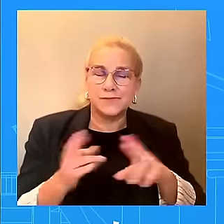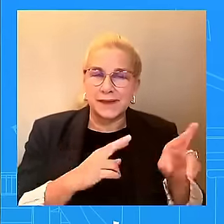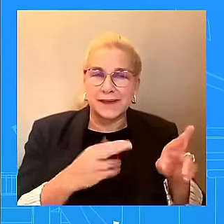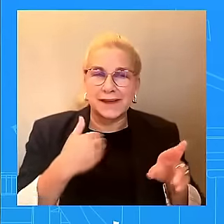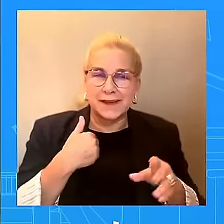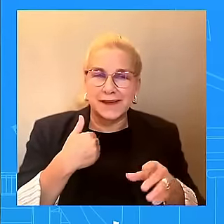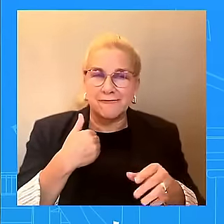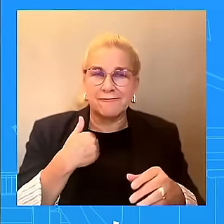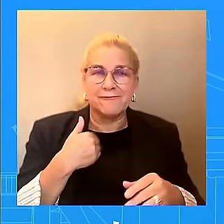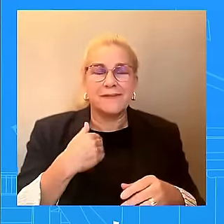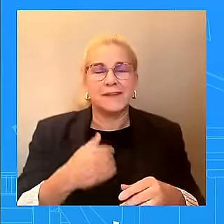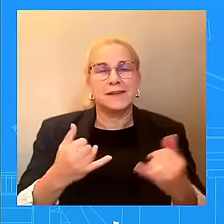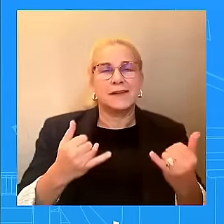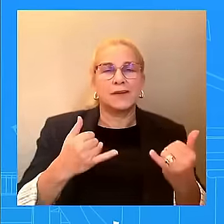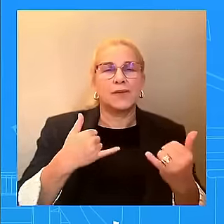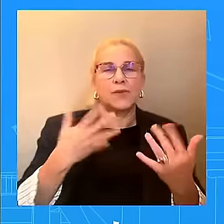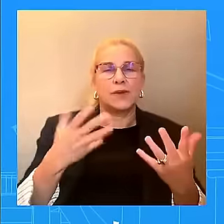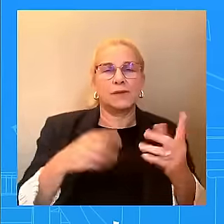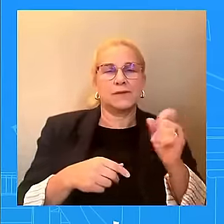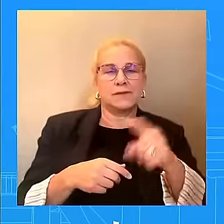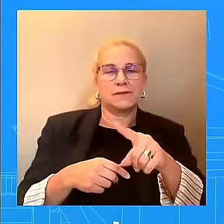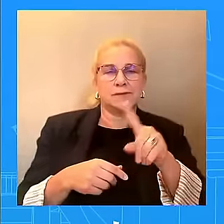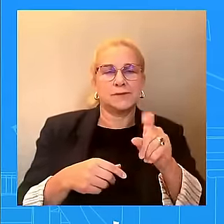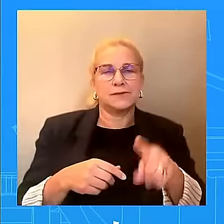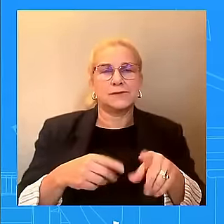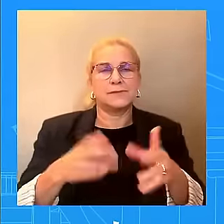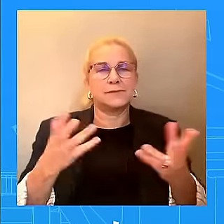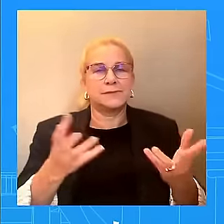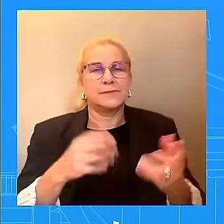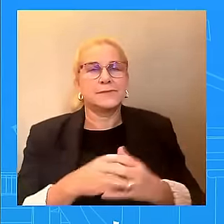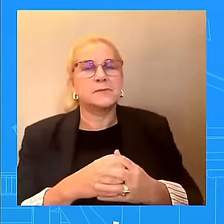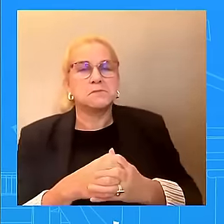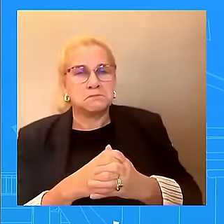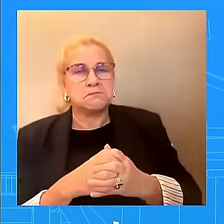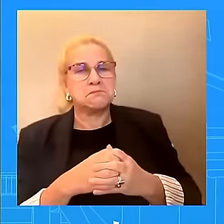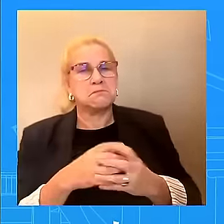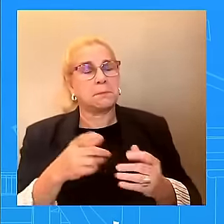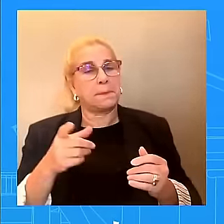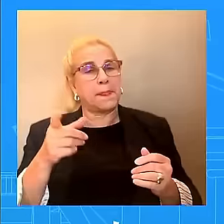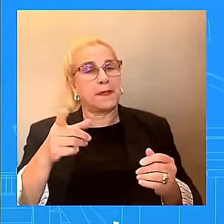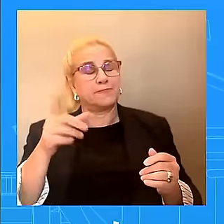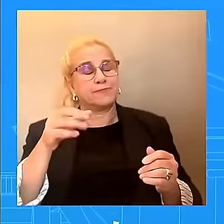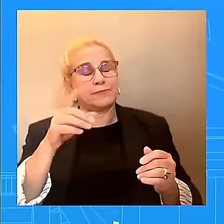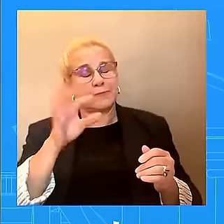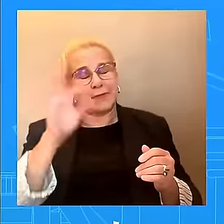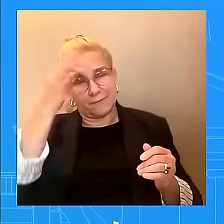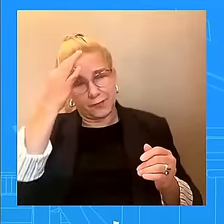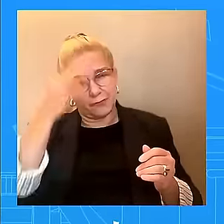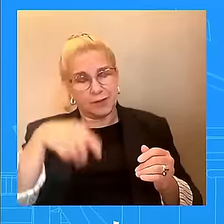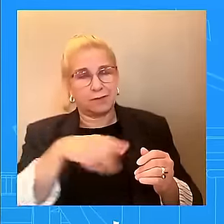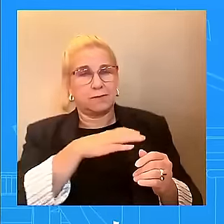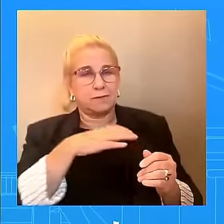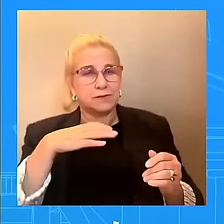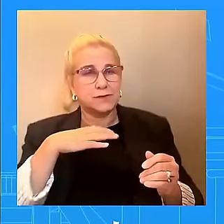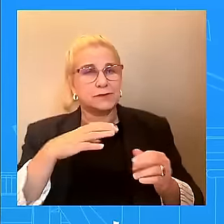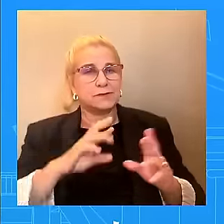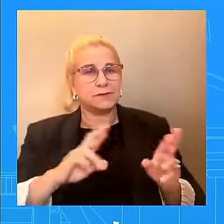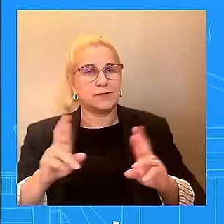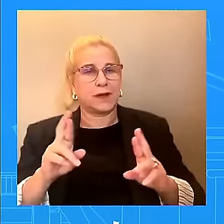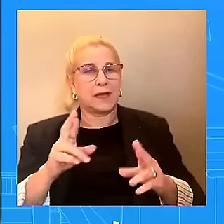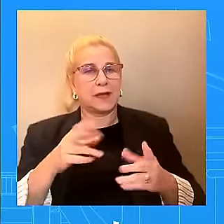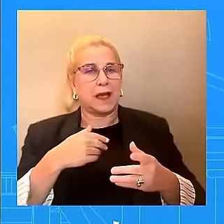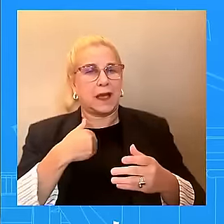That's what Congress needs to do, and we're going to continue to urge that. You may not want that, but that's okay. That's what this President wants, and that's what the Vice President wants. Thanks, everybody.